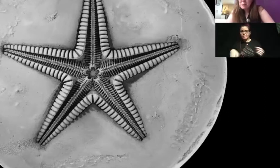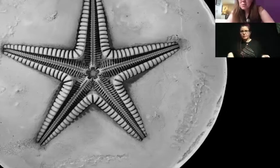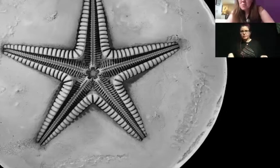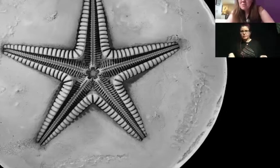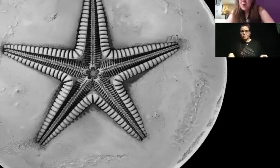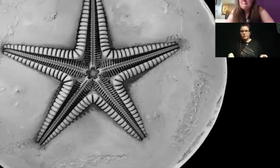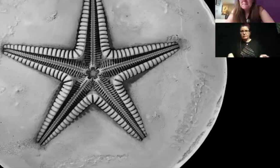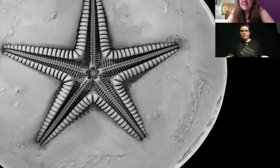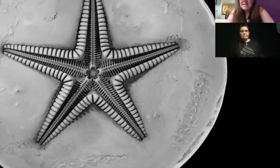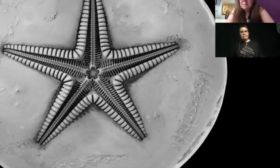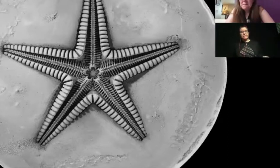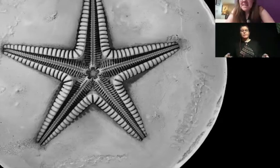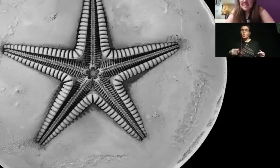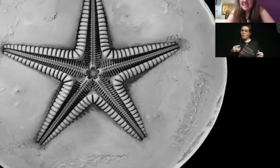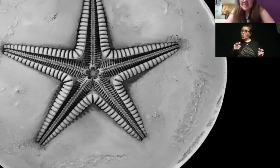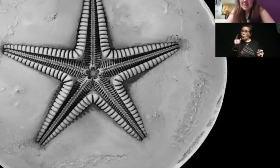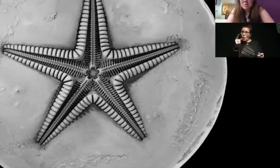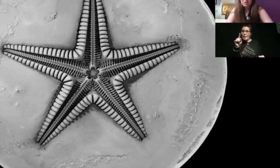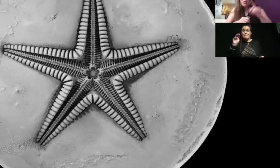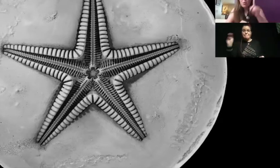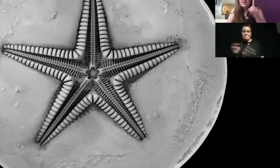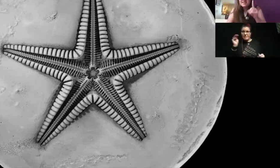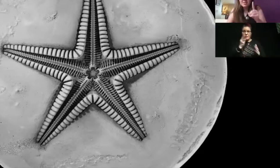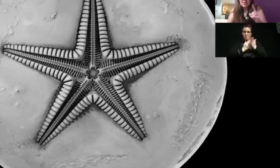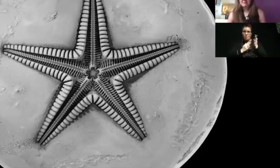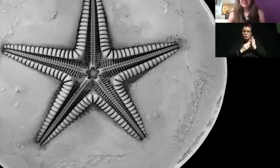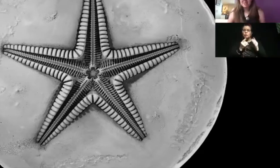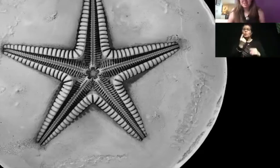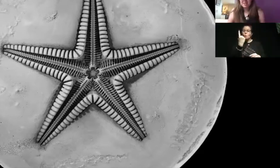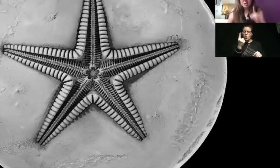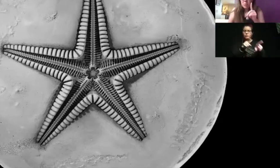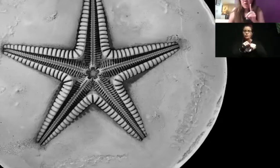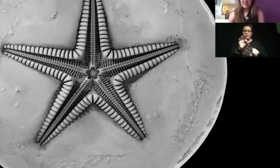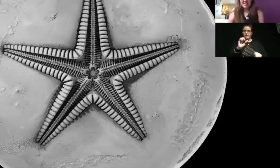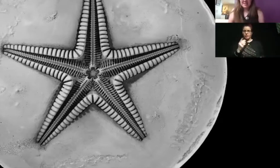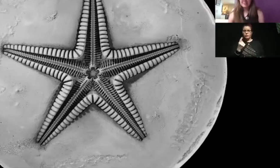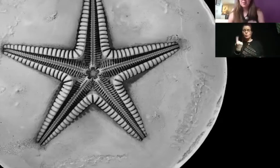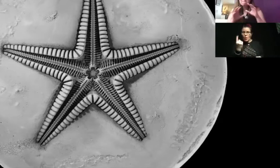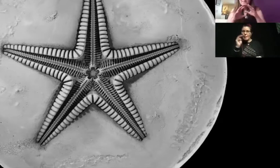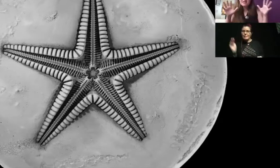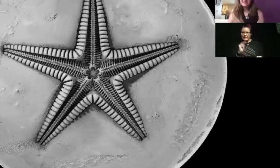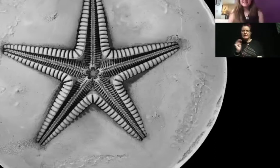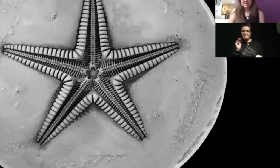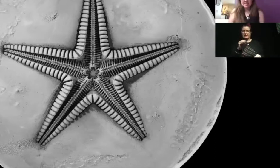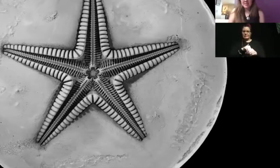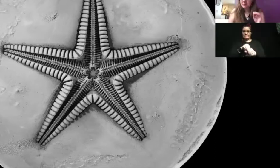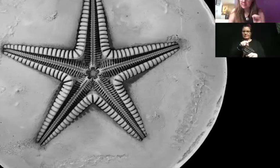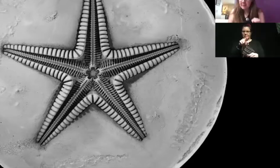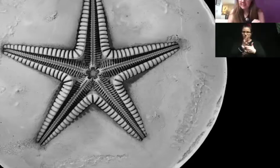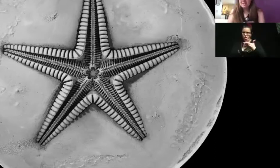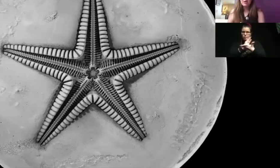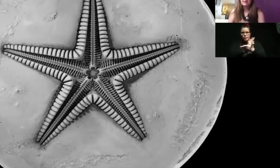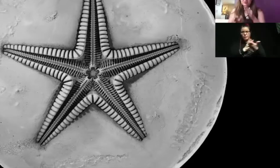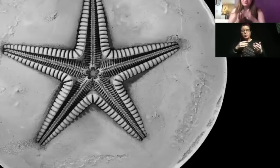There's over a million pieces to one starfish. Just one. There's a million pieces. For